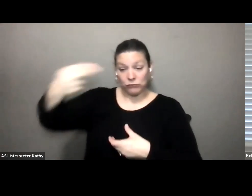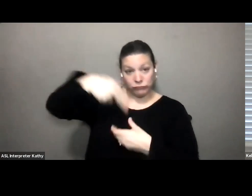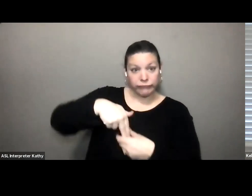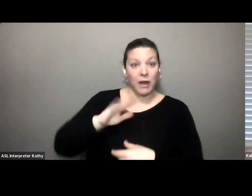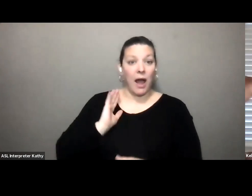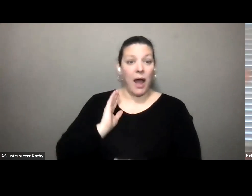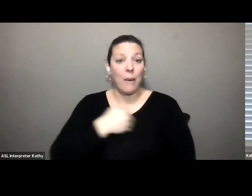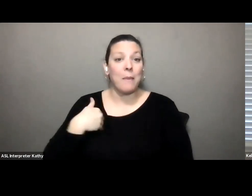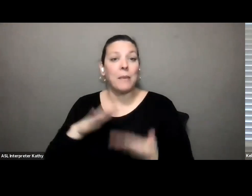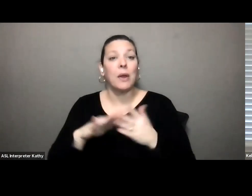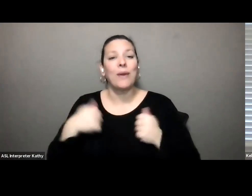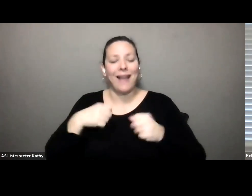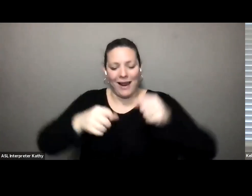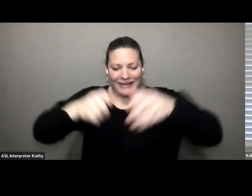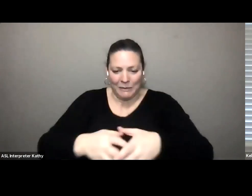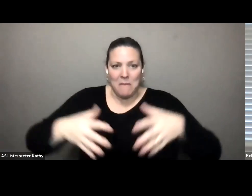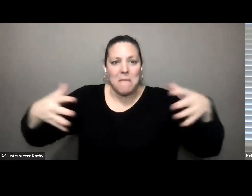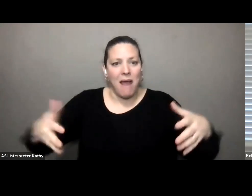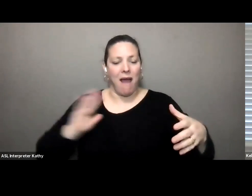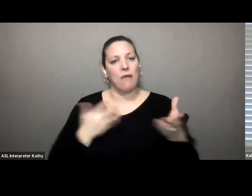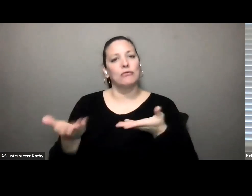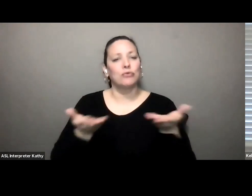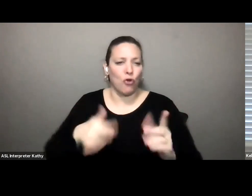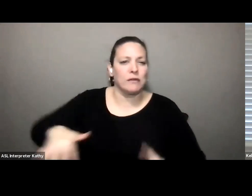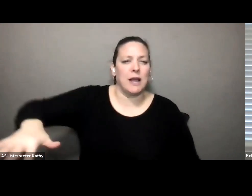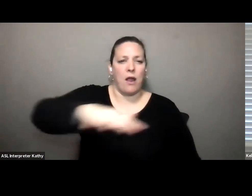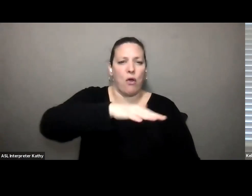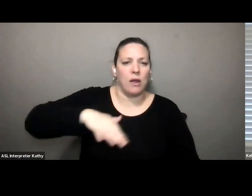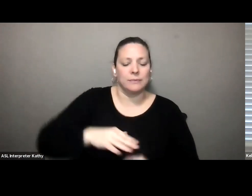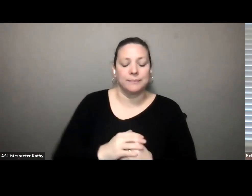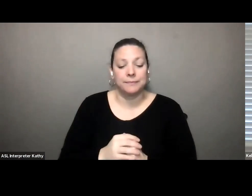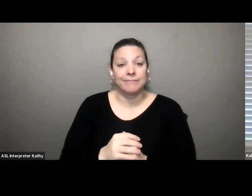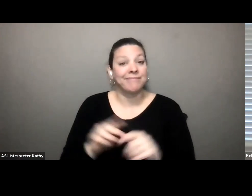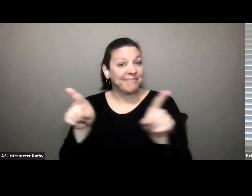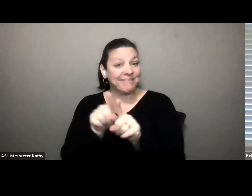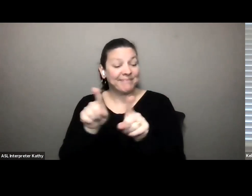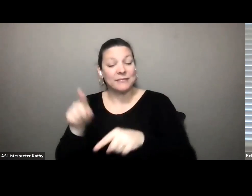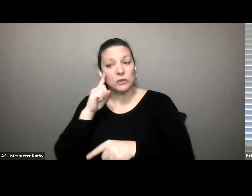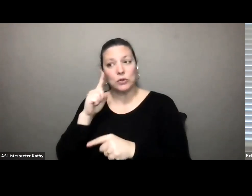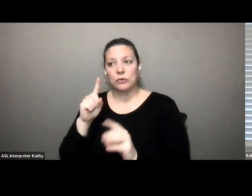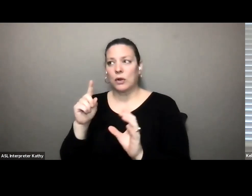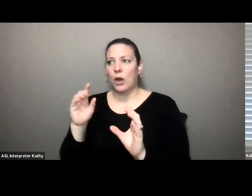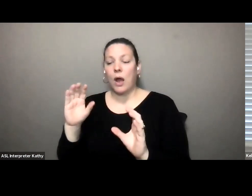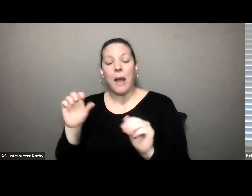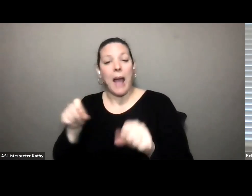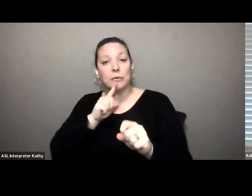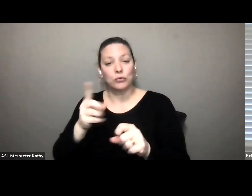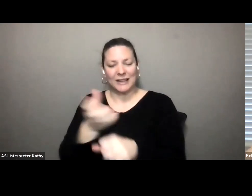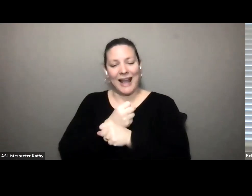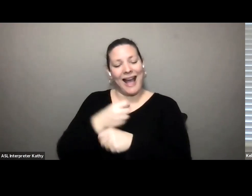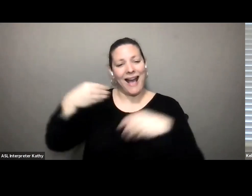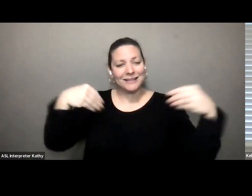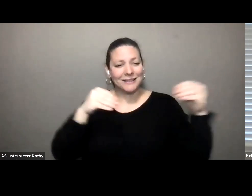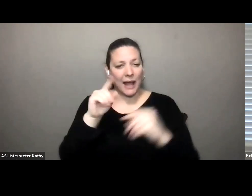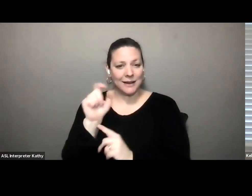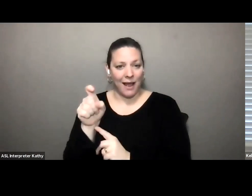community would allow us to expand that service area in addition to that pursuing a sales tax we would need